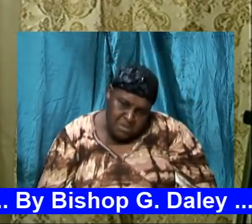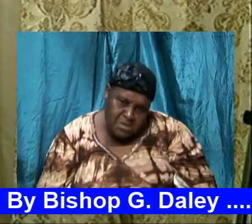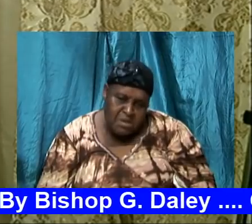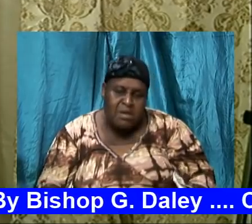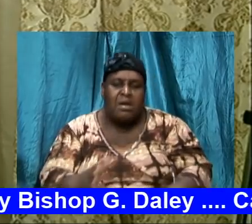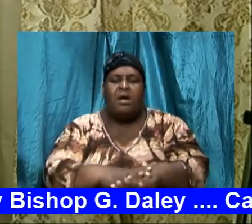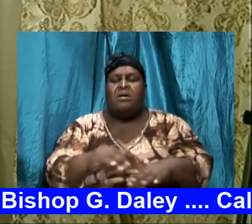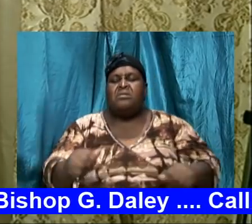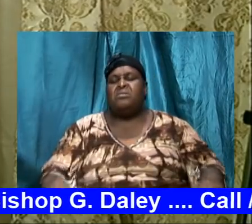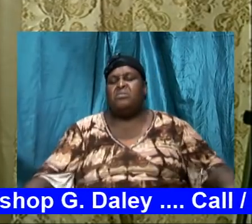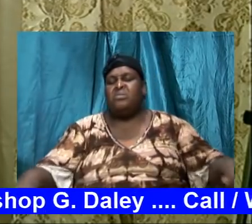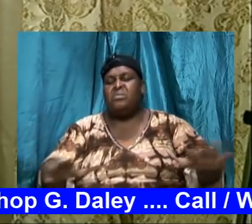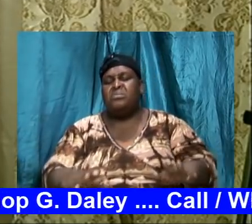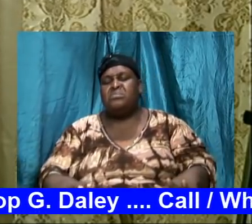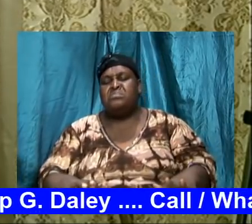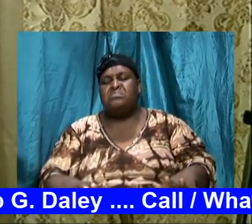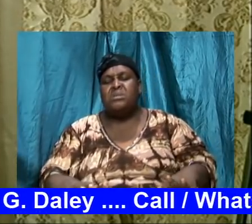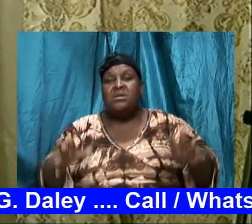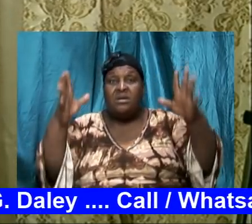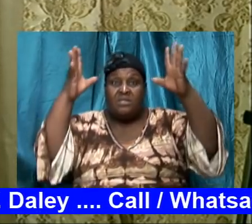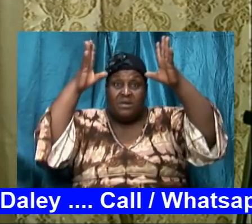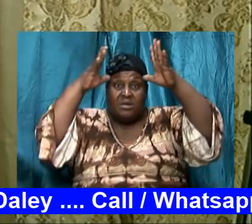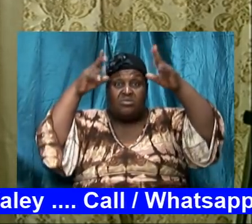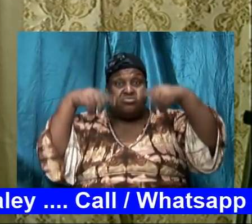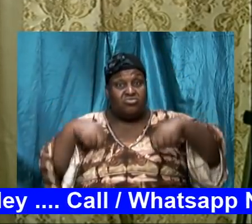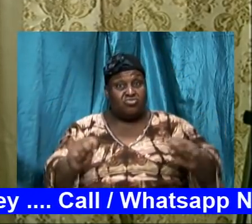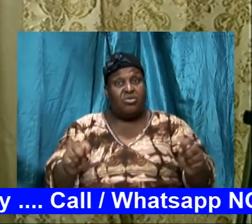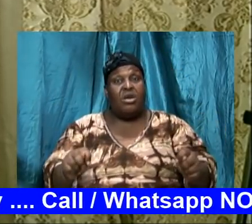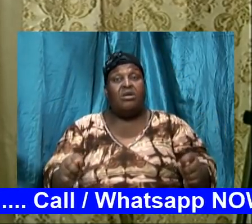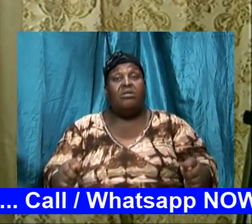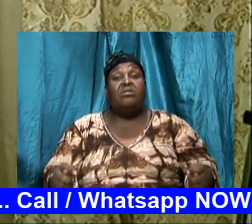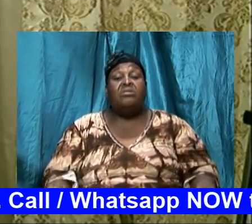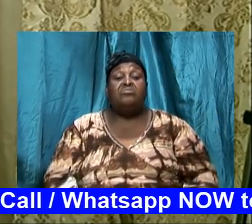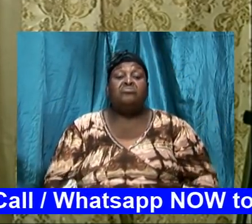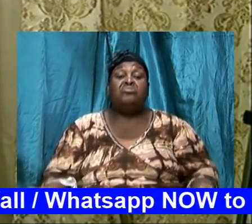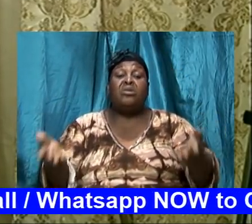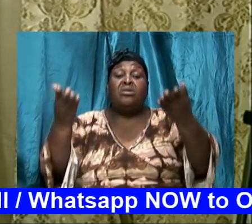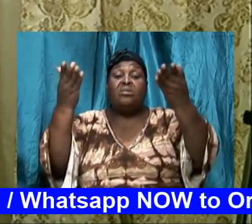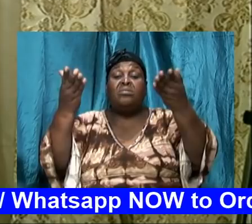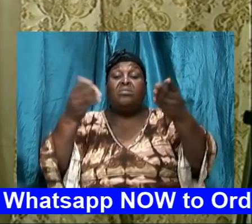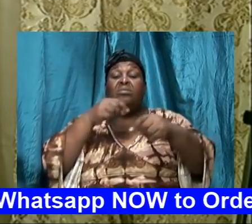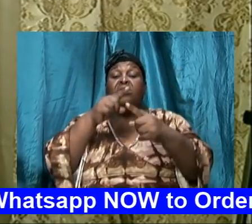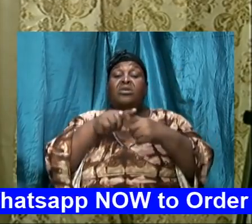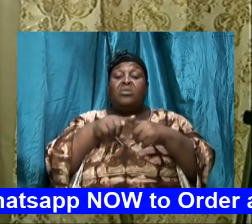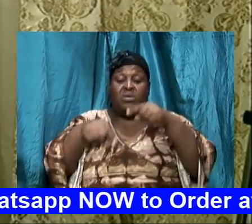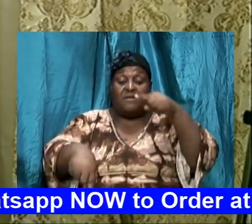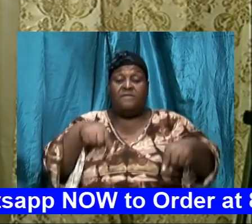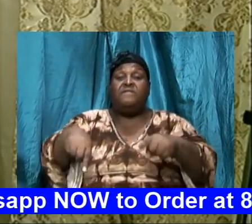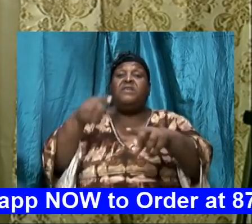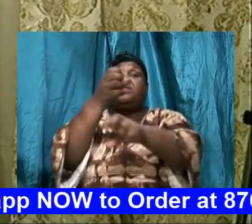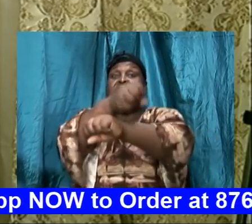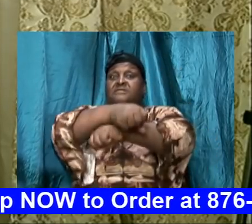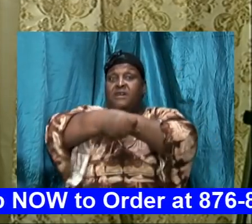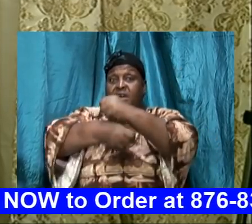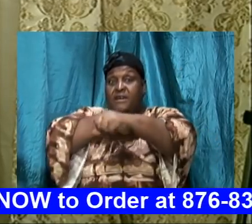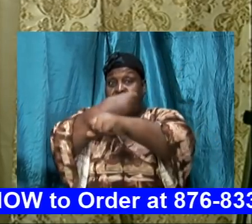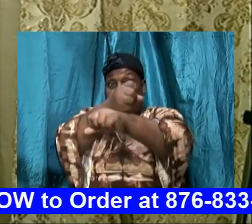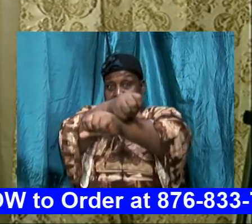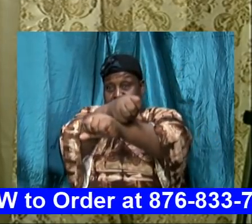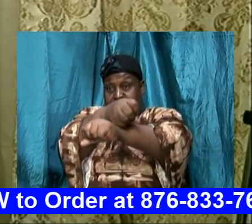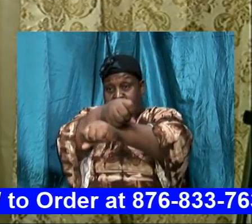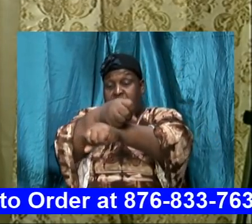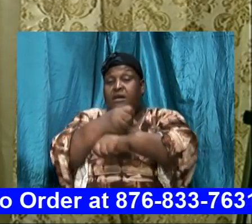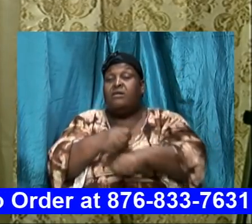Apparently, that deer tried to get up before when his feet were tied. And he realized that he